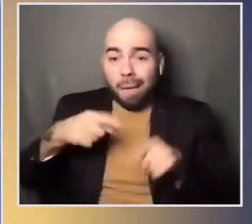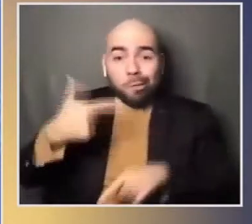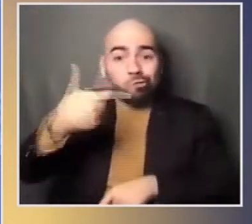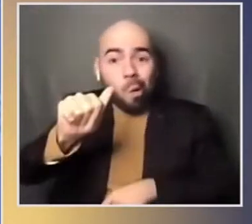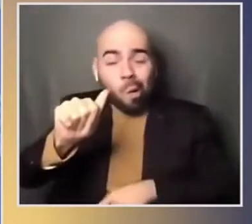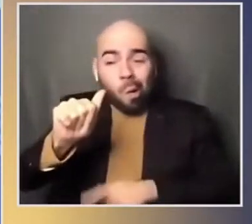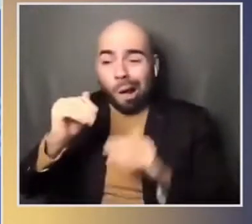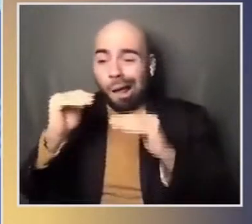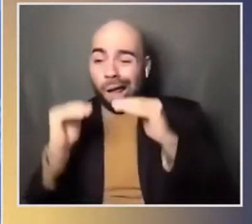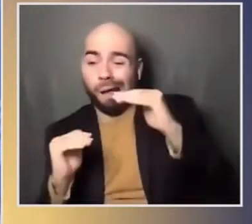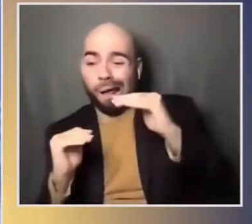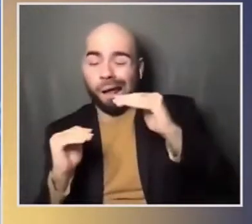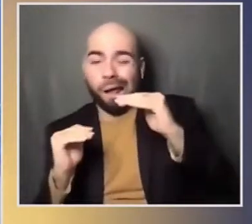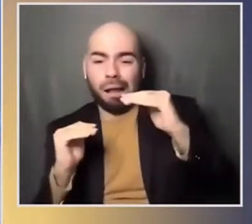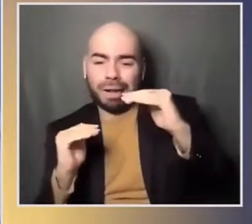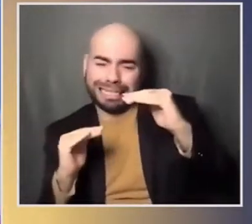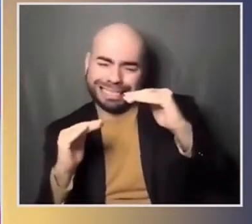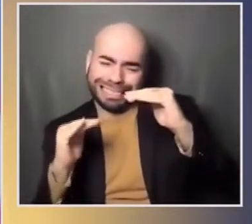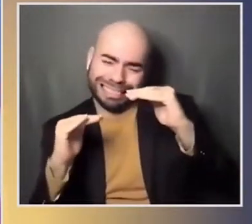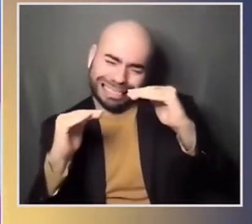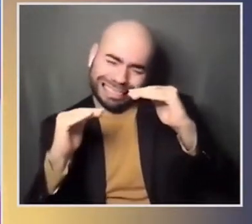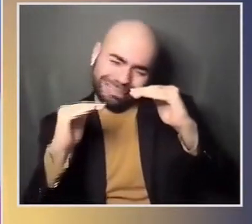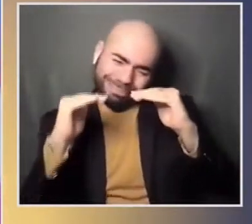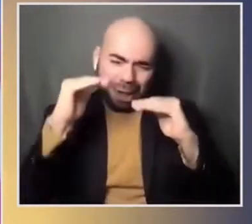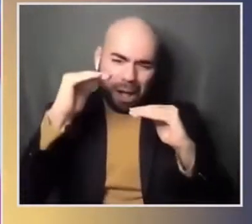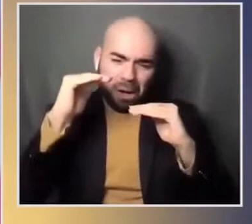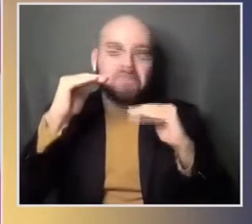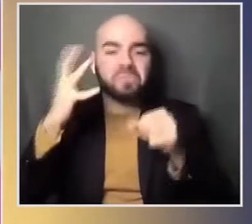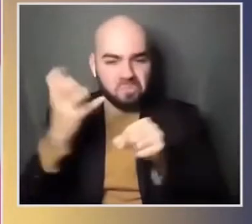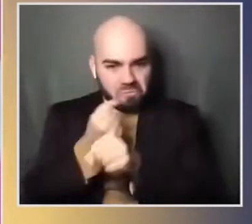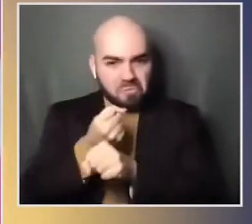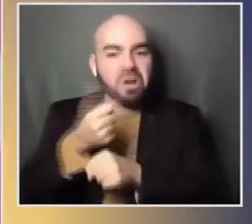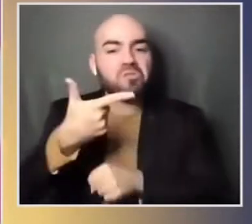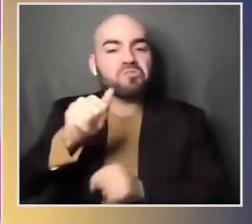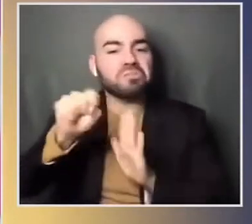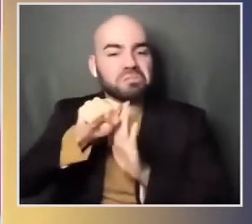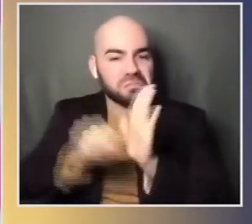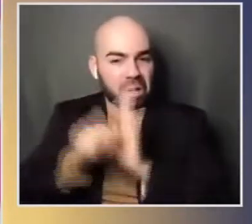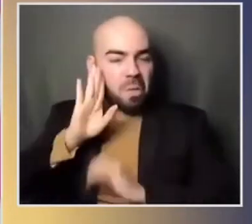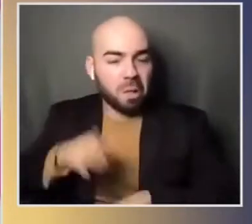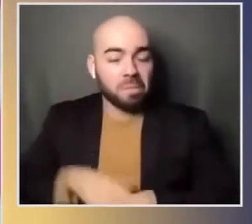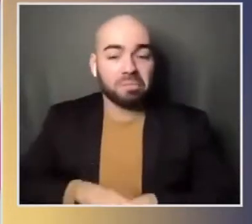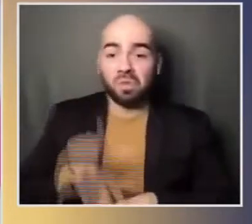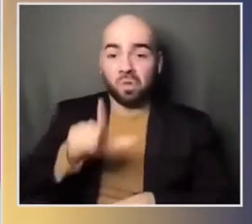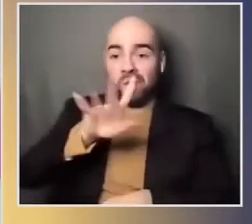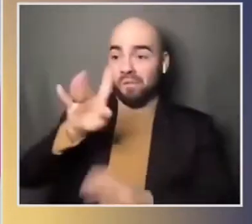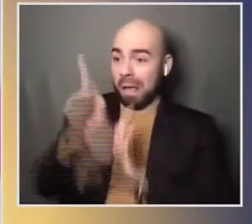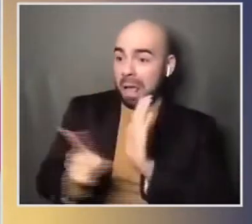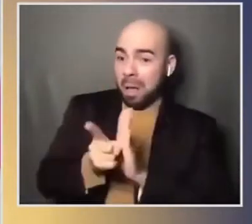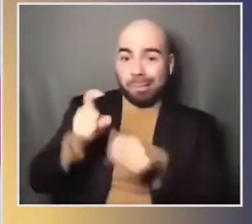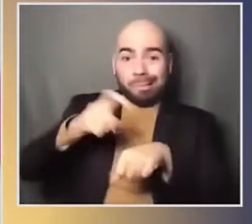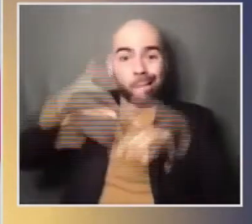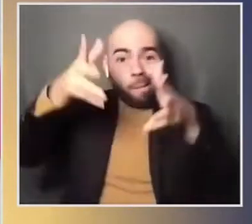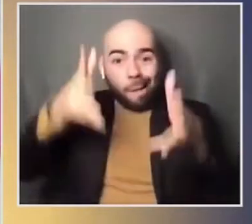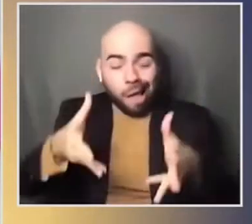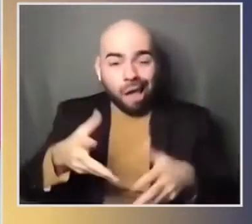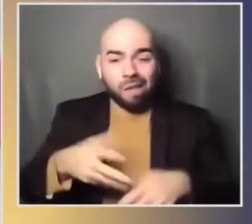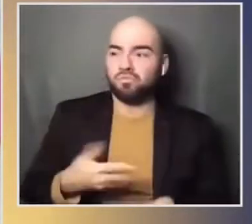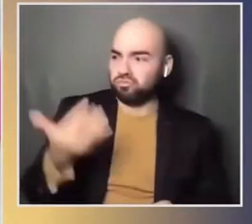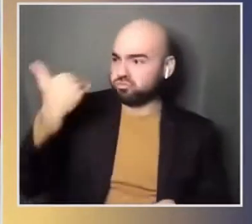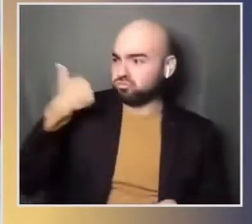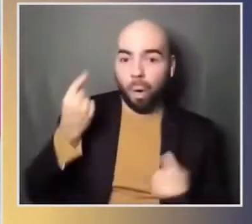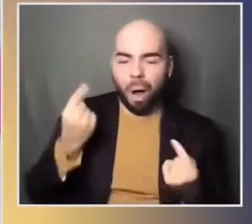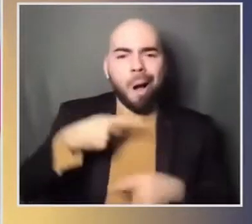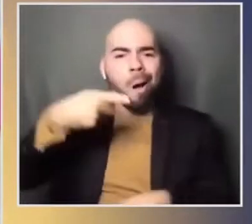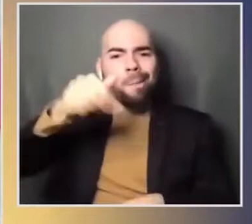hello viewers and subscribers this is current affairs plus channel where we bring to you the latest news in politics sports and